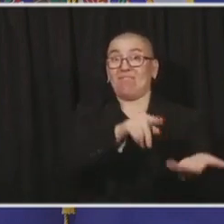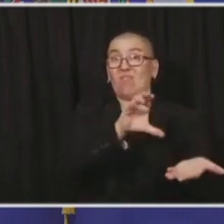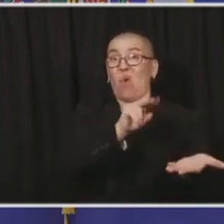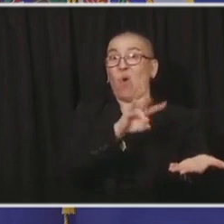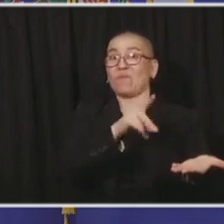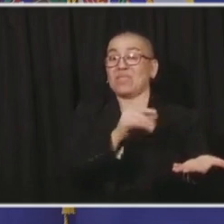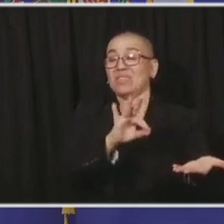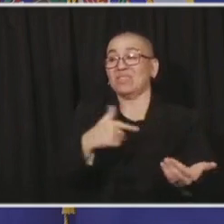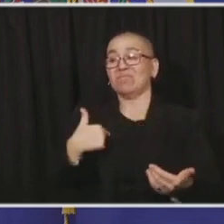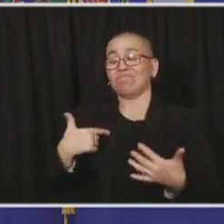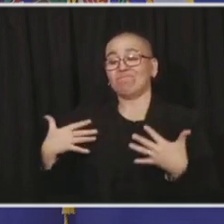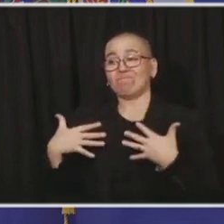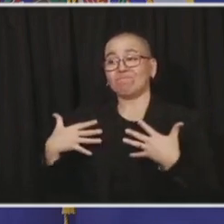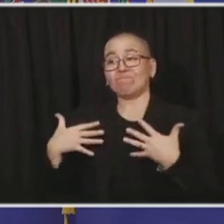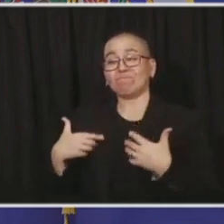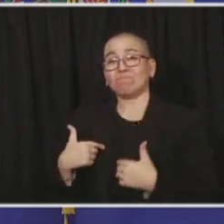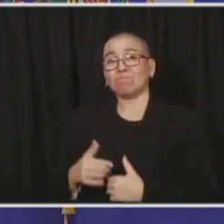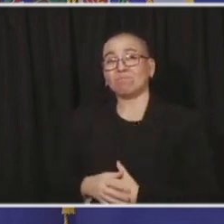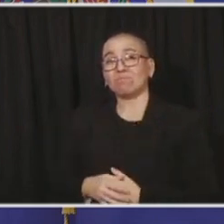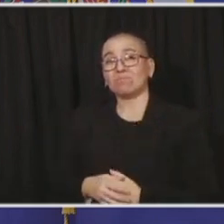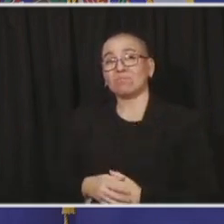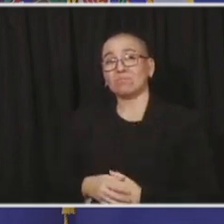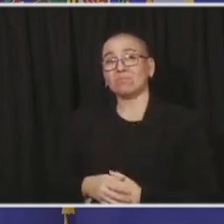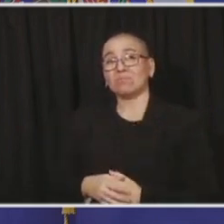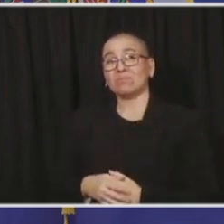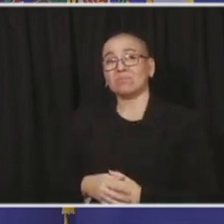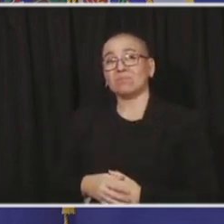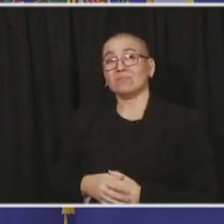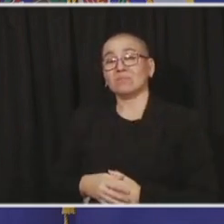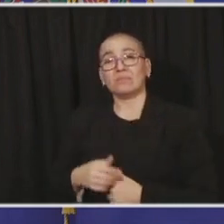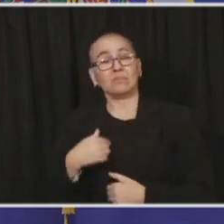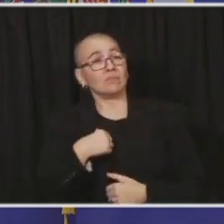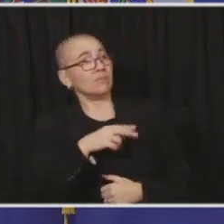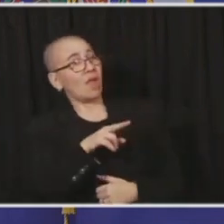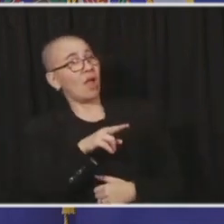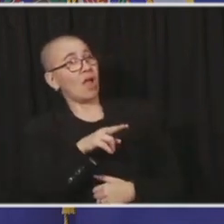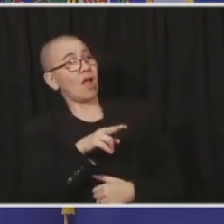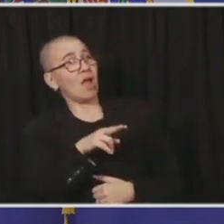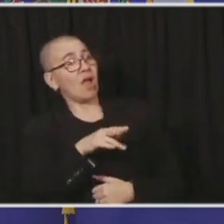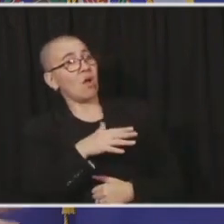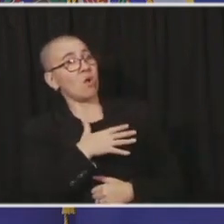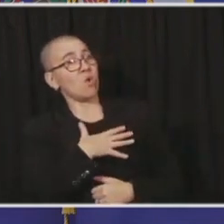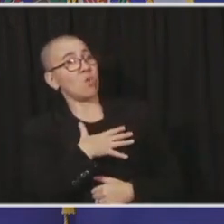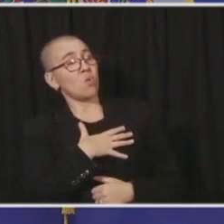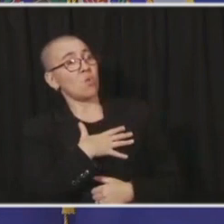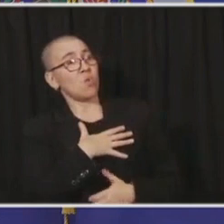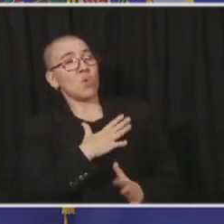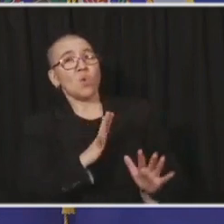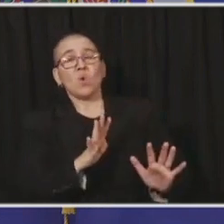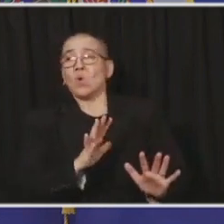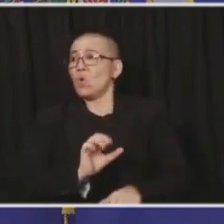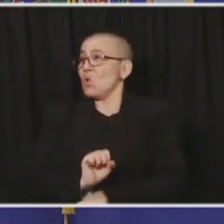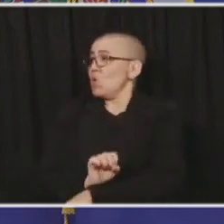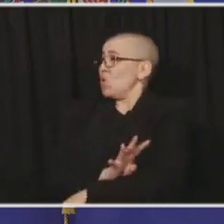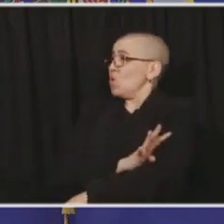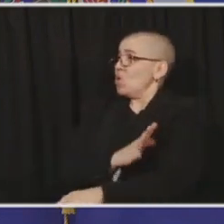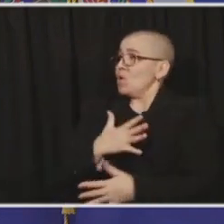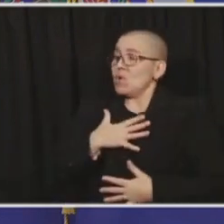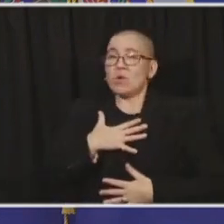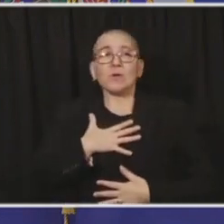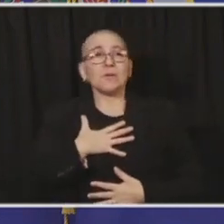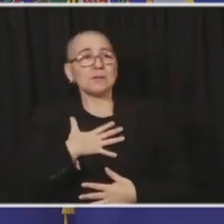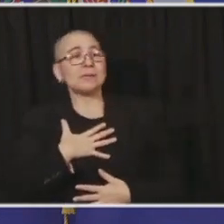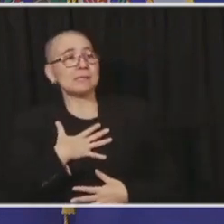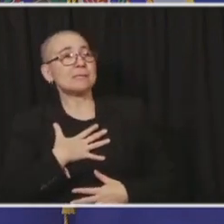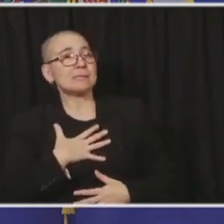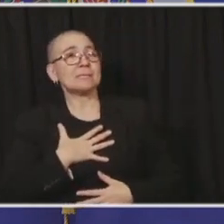And talking through that, it certainly emphasized to me, the governor has mentioned it, and Jan has mentioned it,